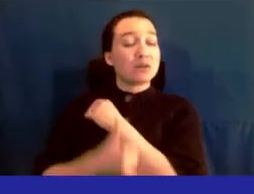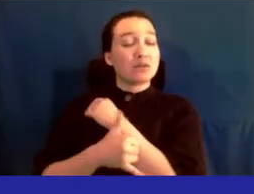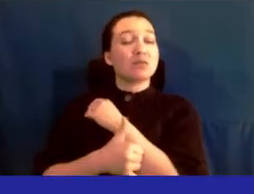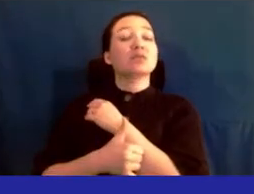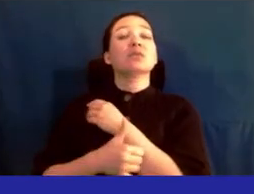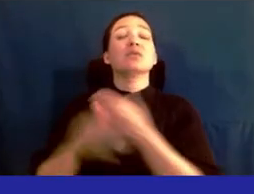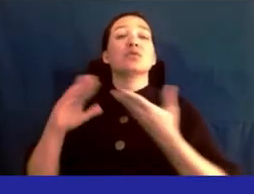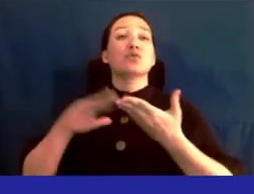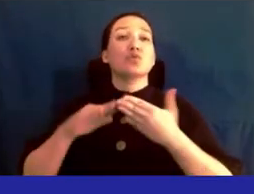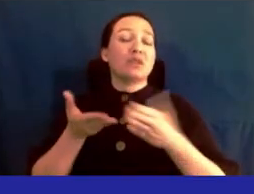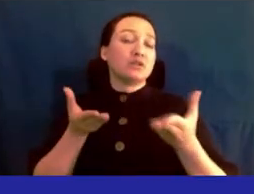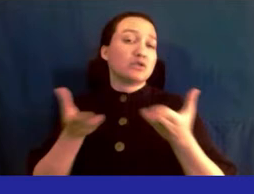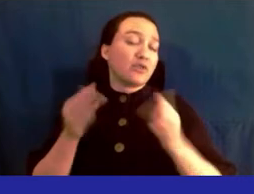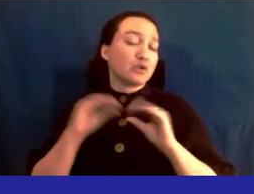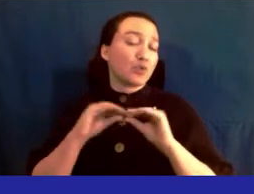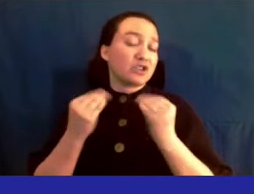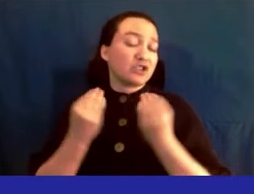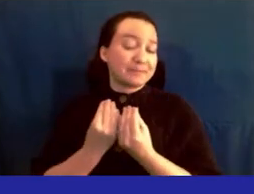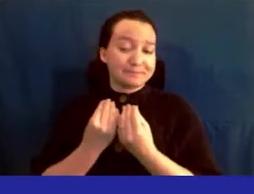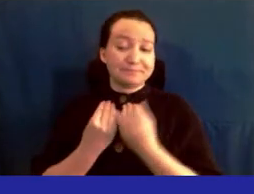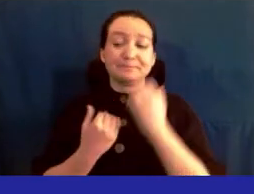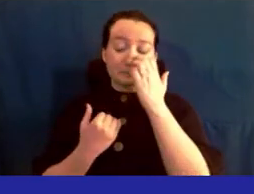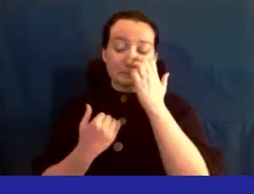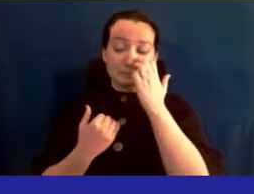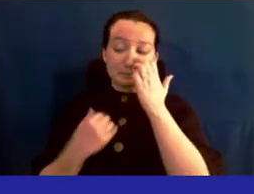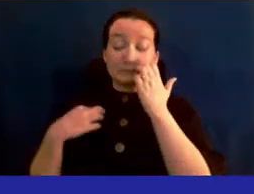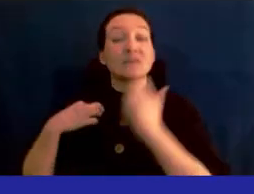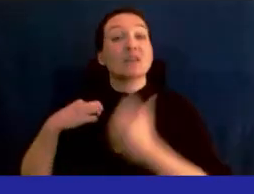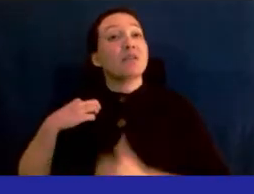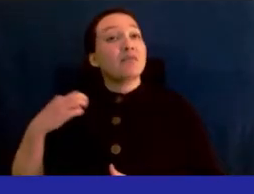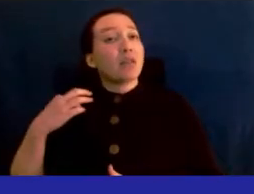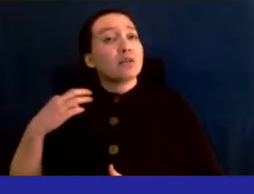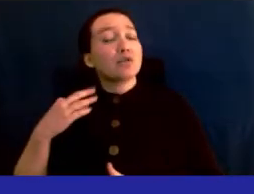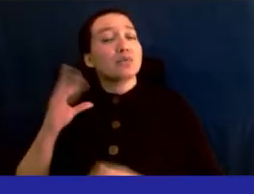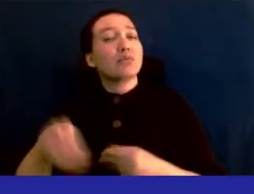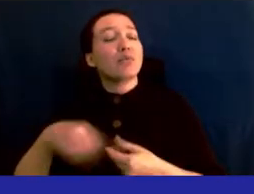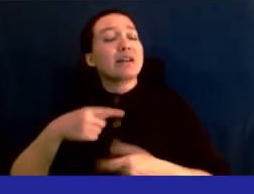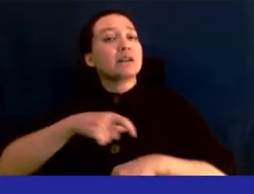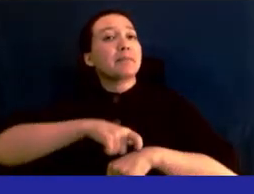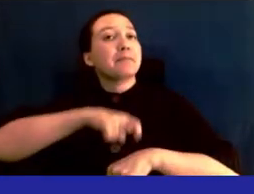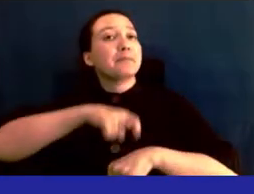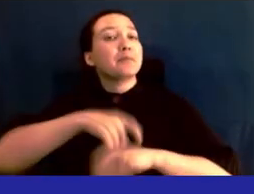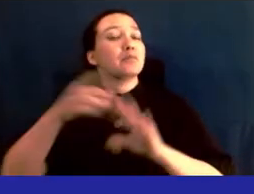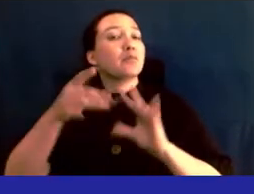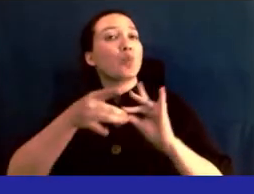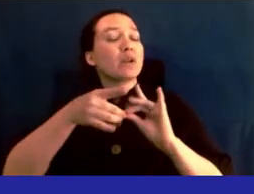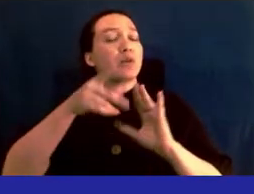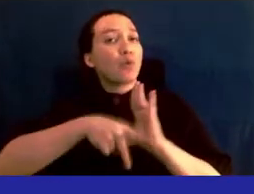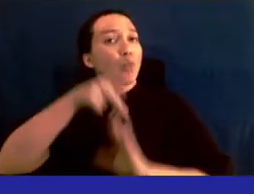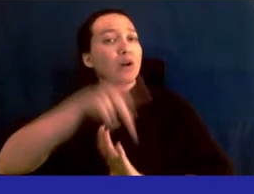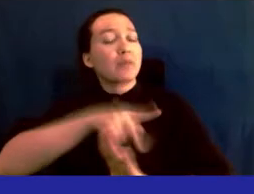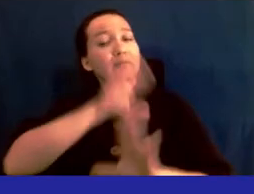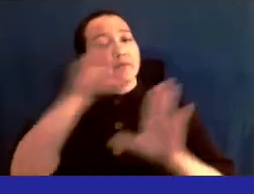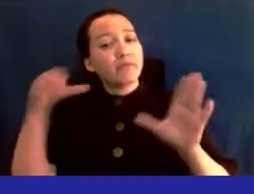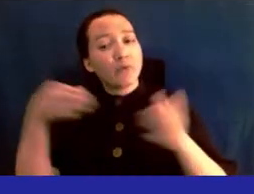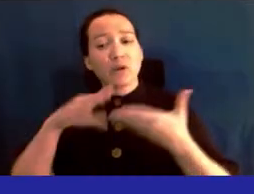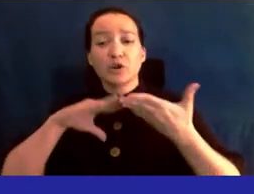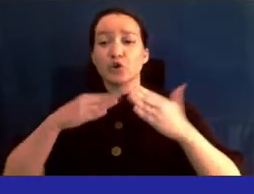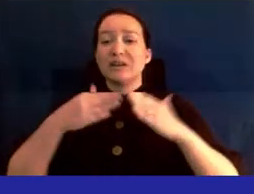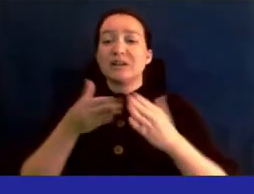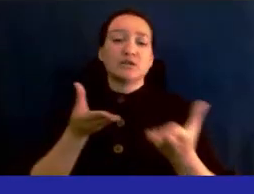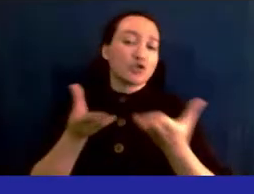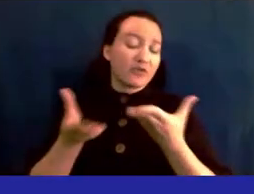service organization consisting of volunteers who will give their time to coordinate programs centering community